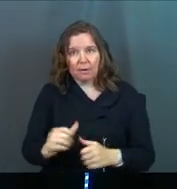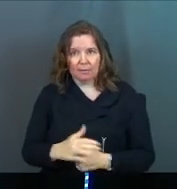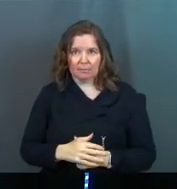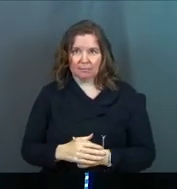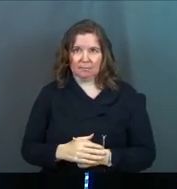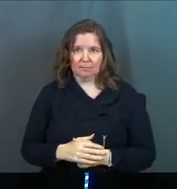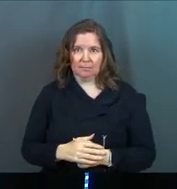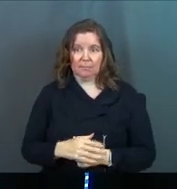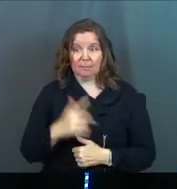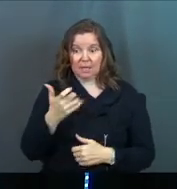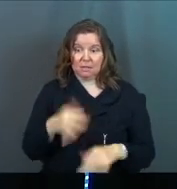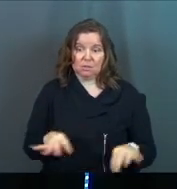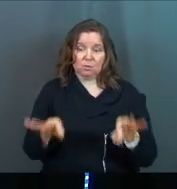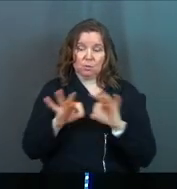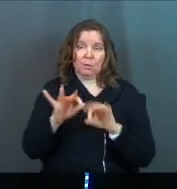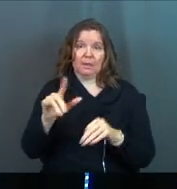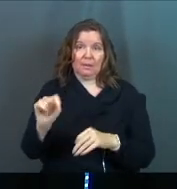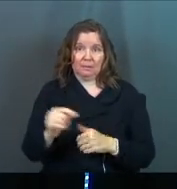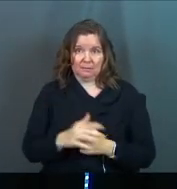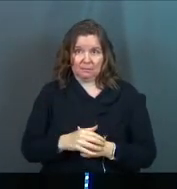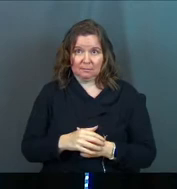because it's worth it.